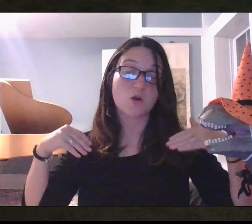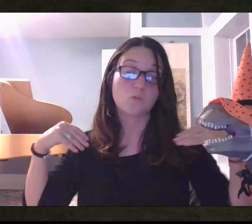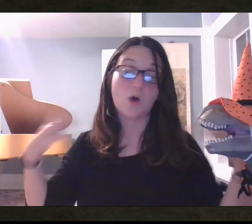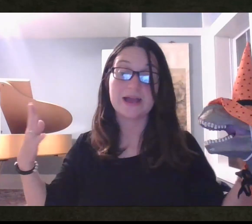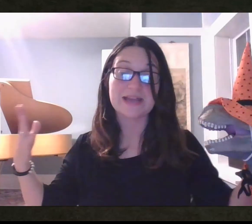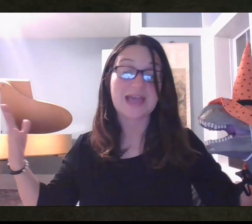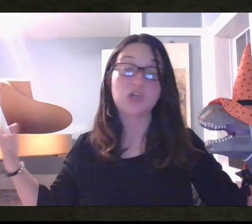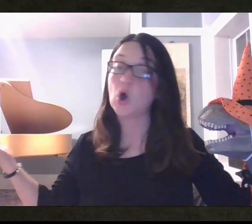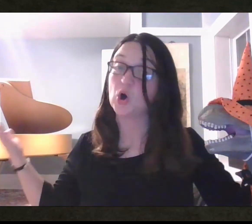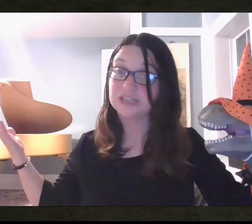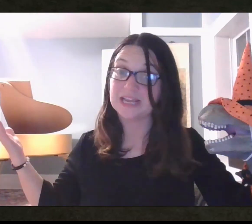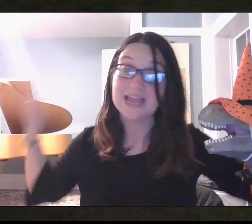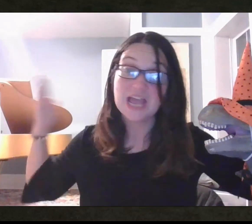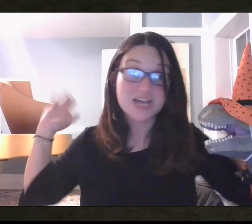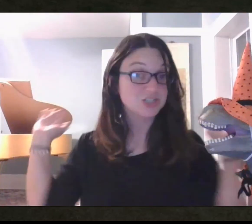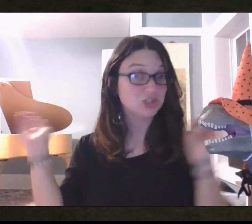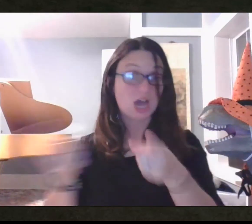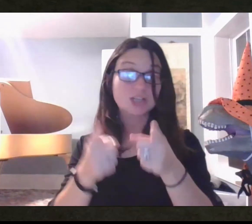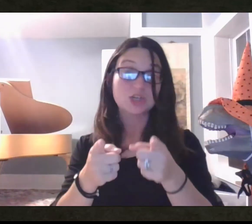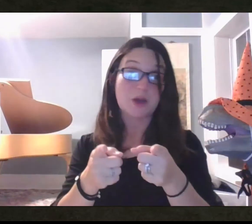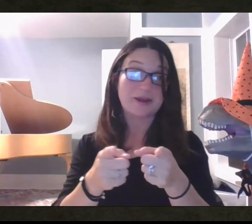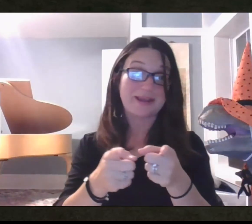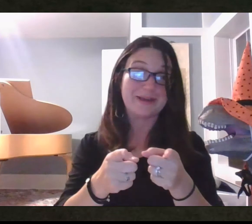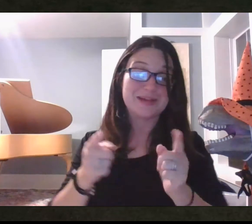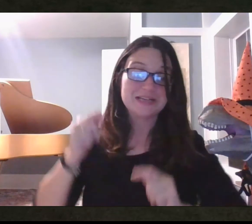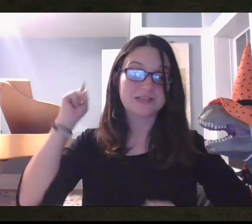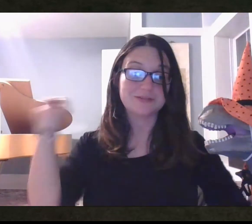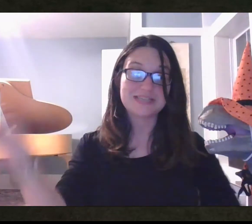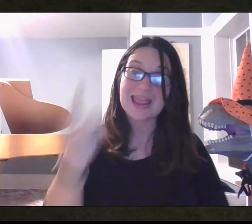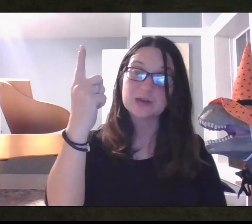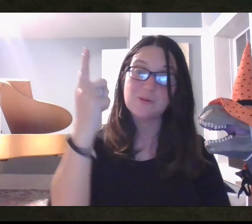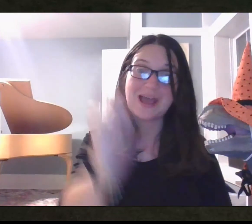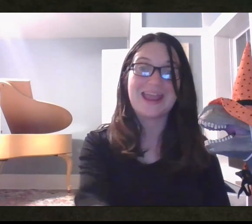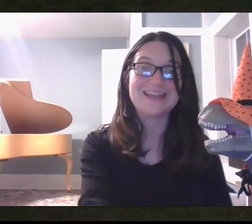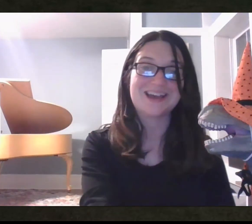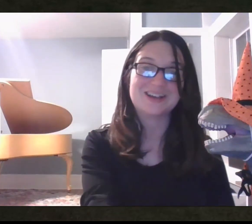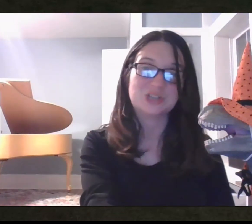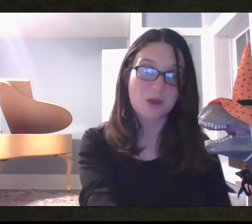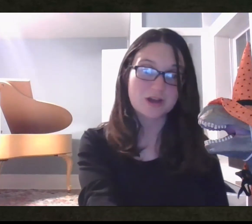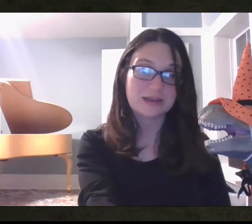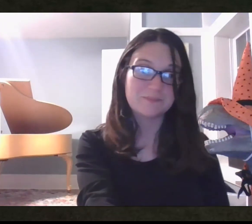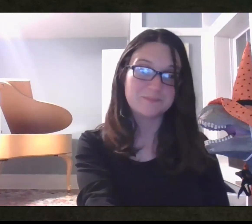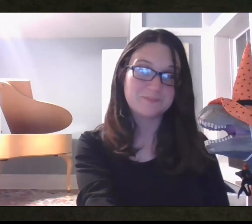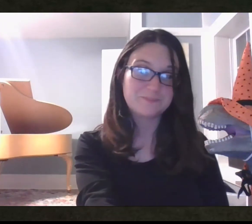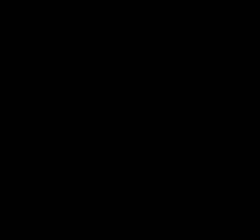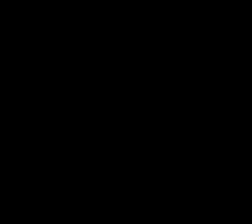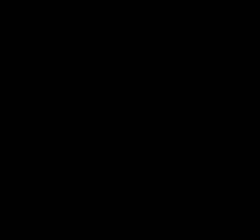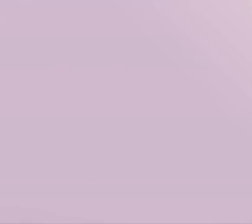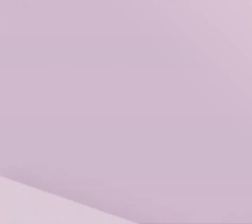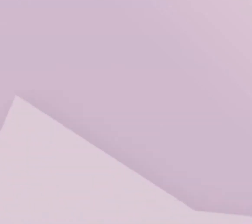from our one and only Dr. Markham. So, take it away, Dr. Markham.